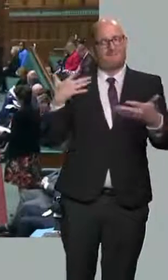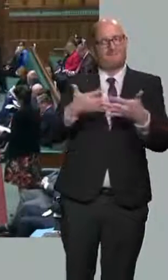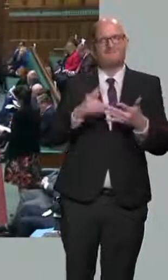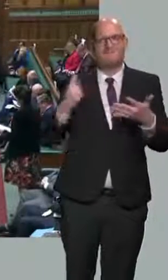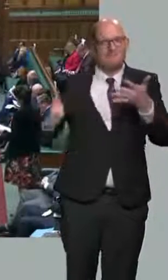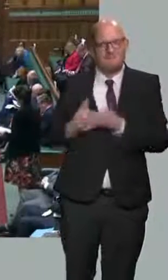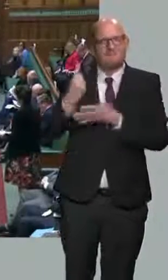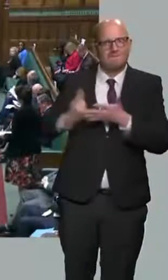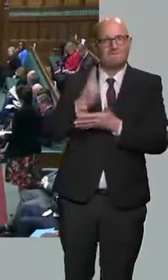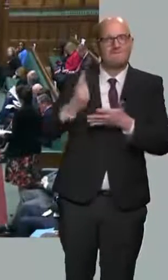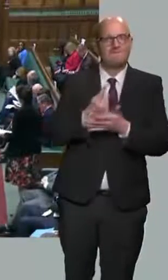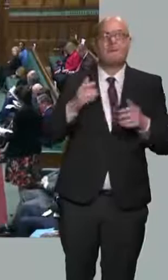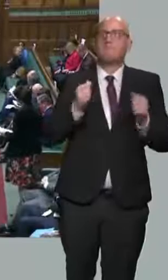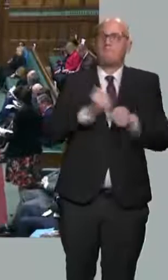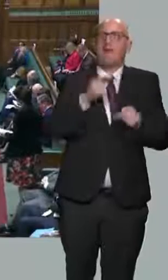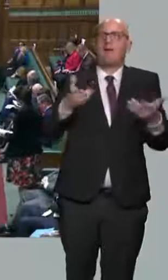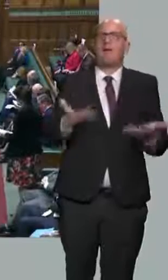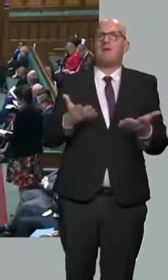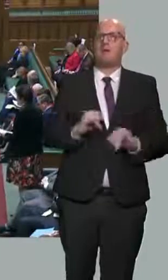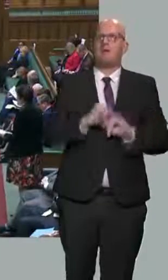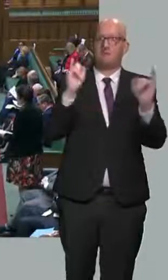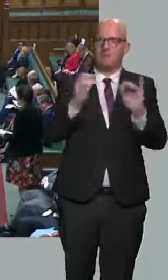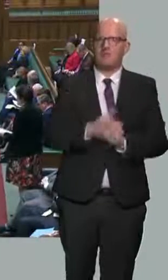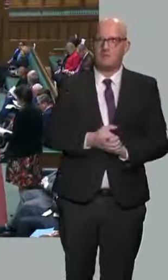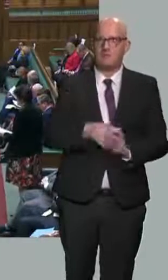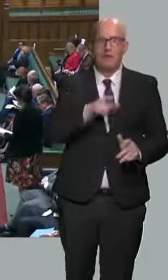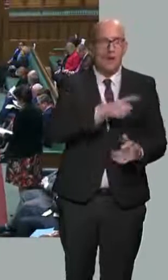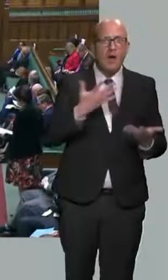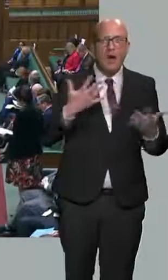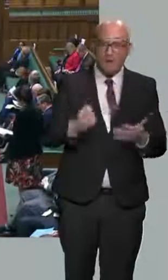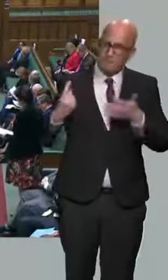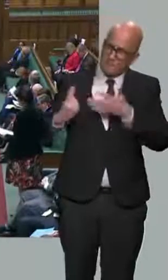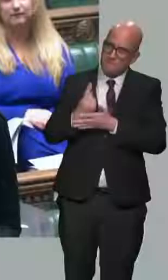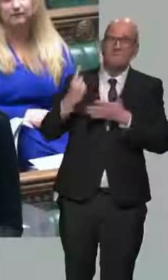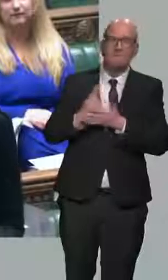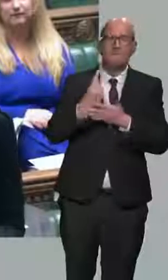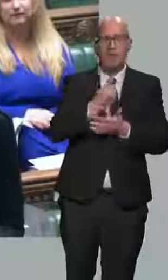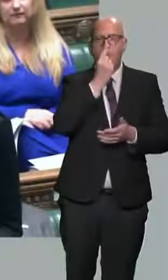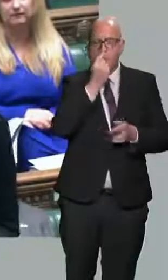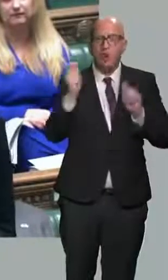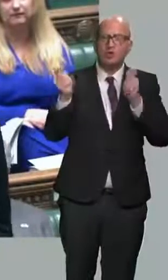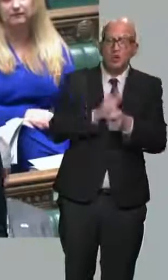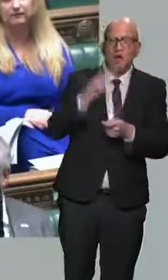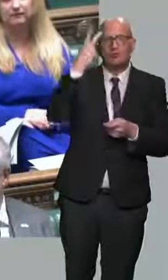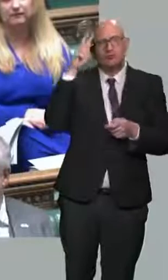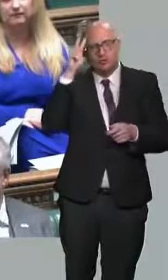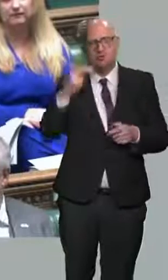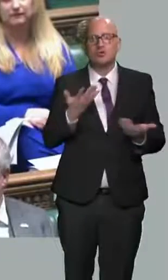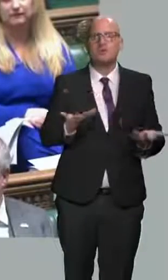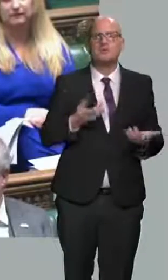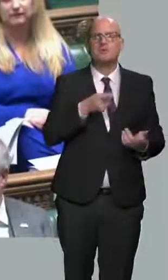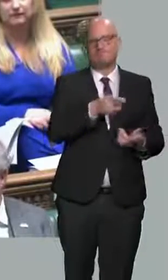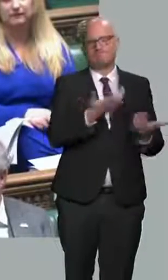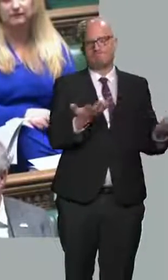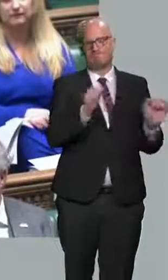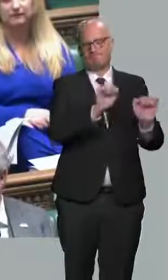layers has seen political choices and opportunities for change squandered by this UK Tory government and its predecessors, and we see this again today.